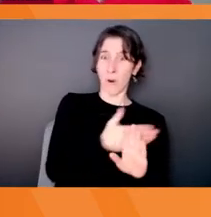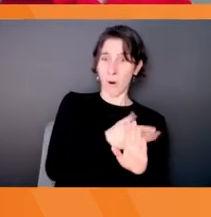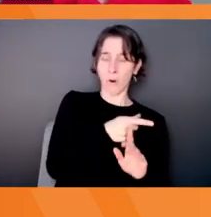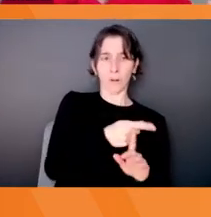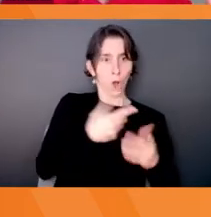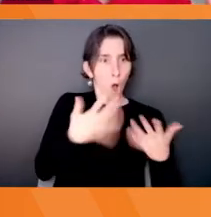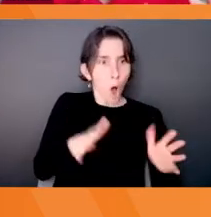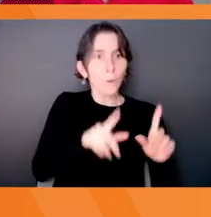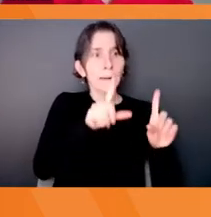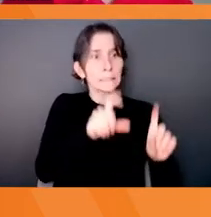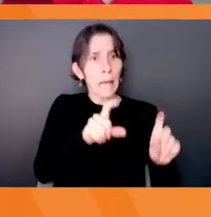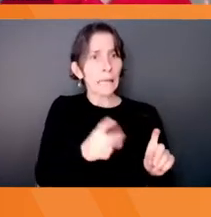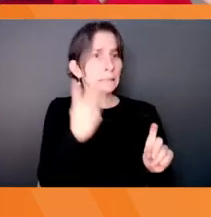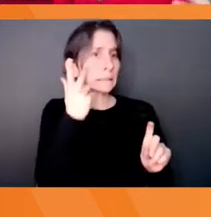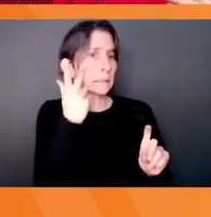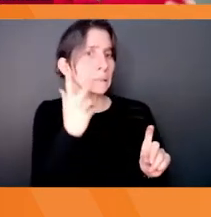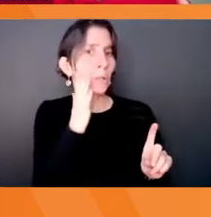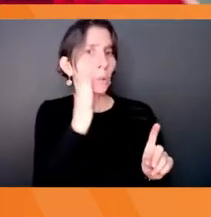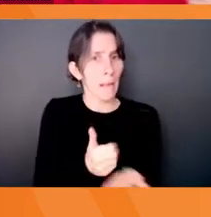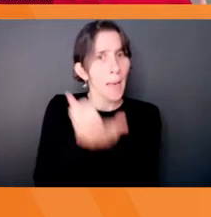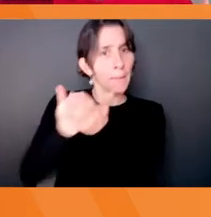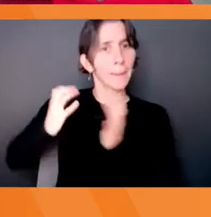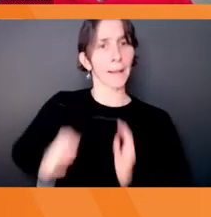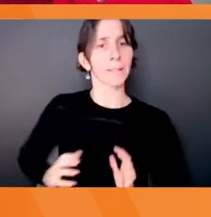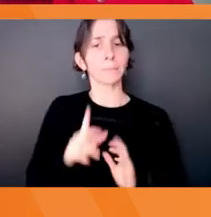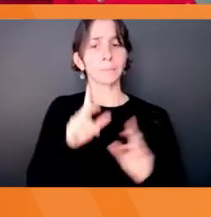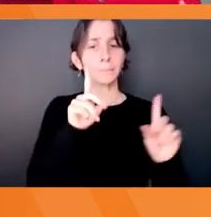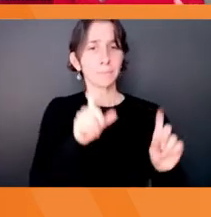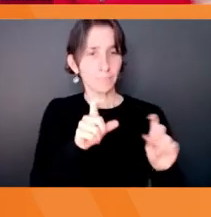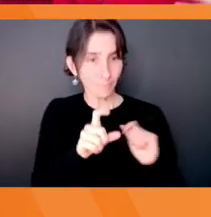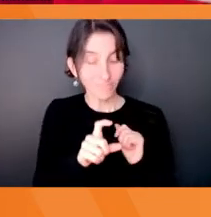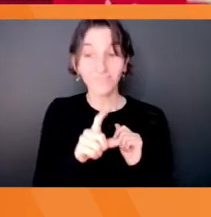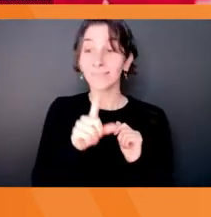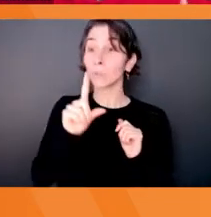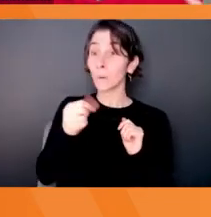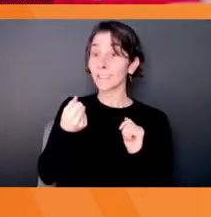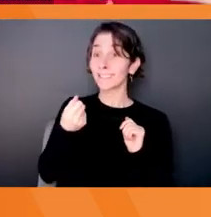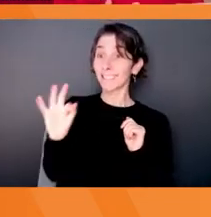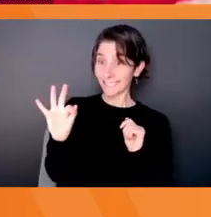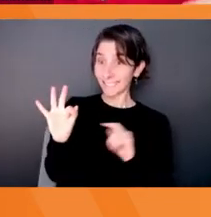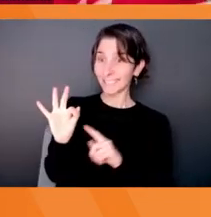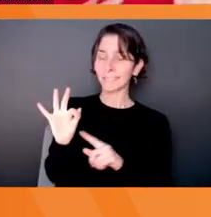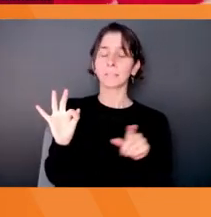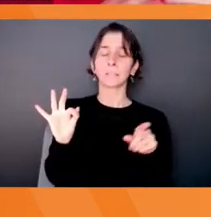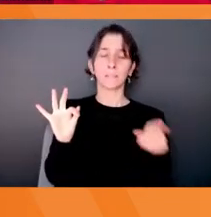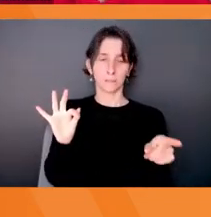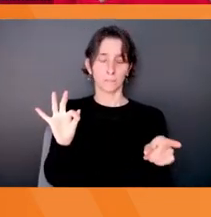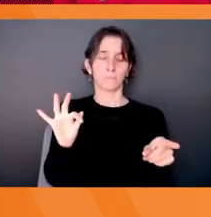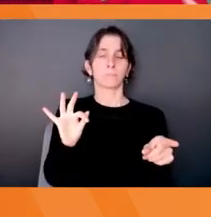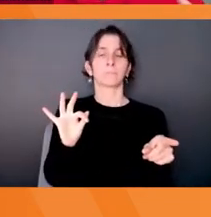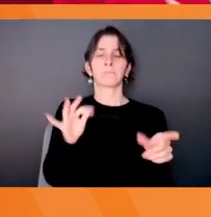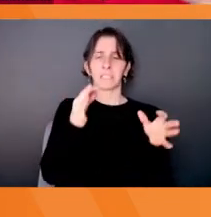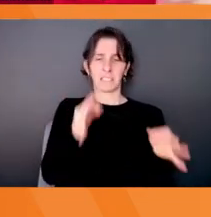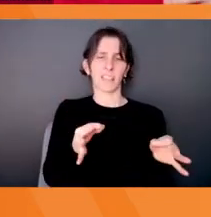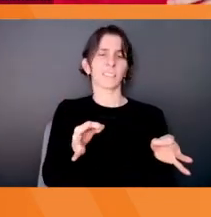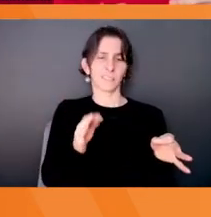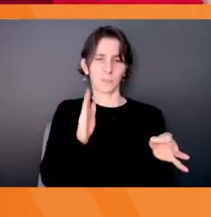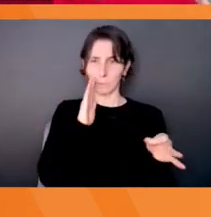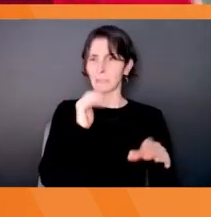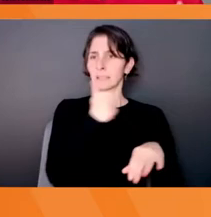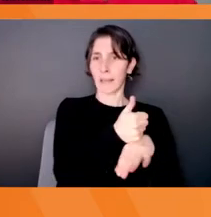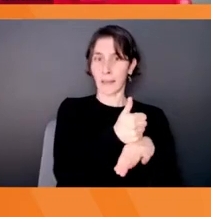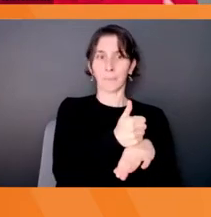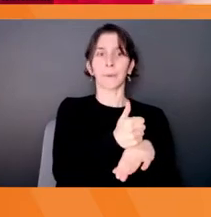new way of convenience for the customers. And so in 2019, they figured that this would be a thing. And so they